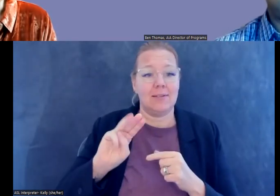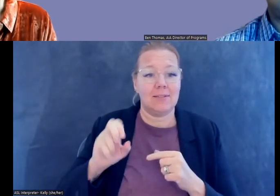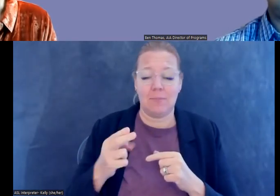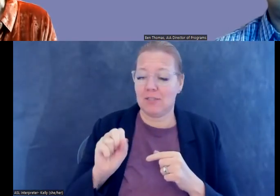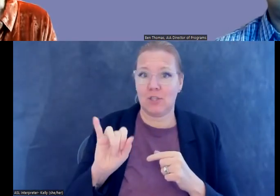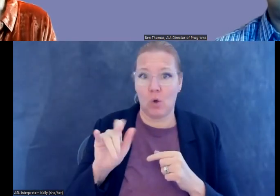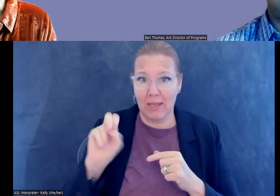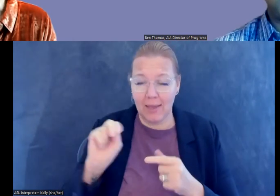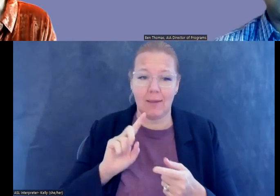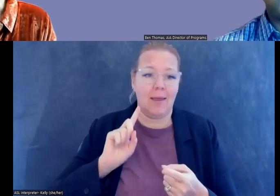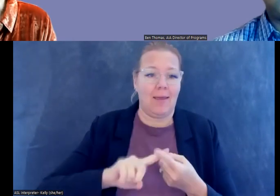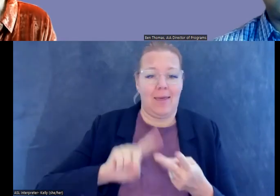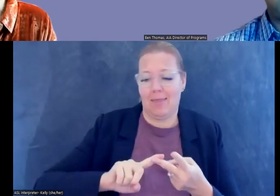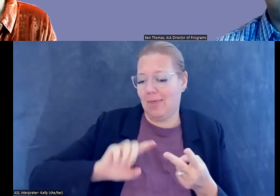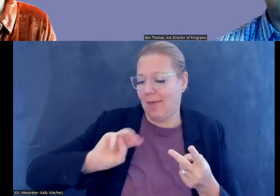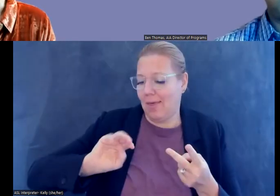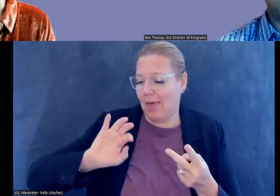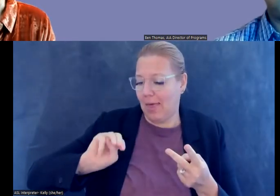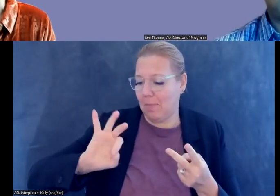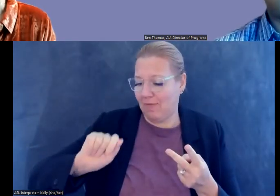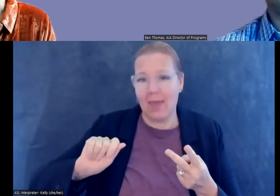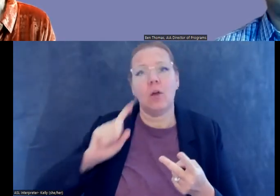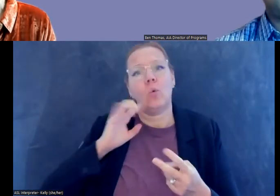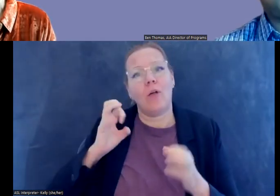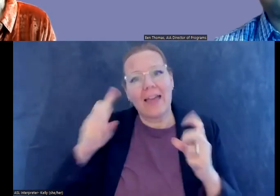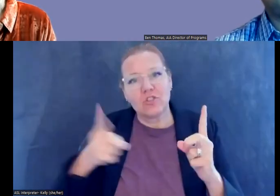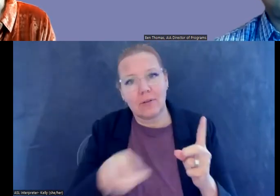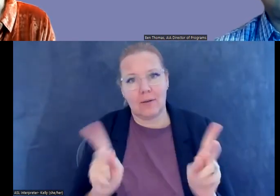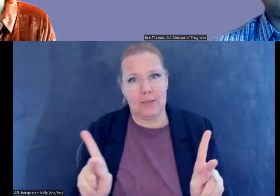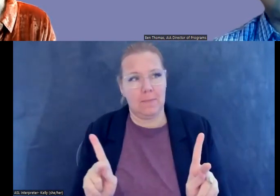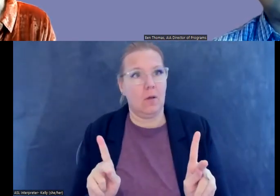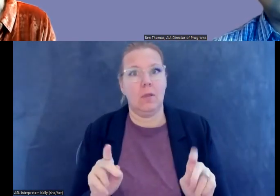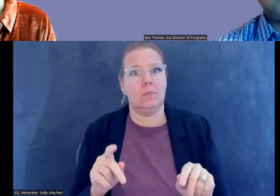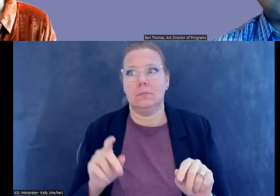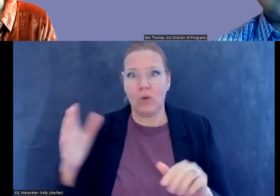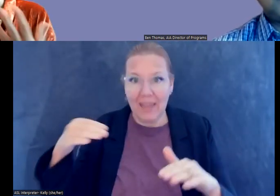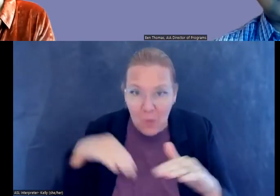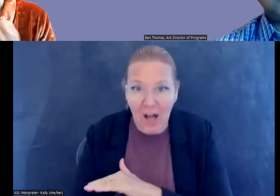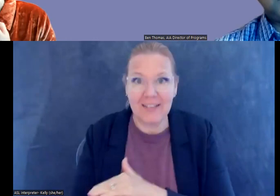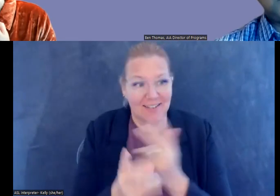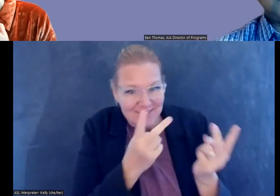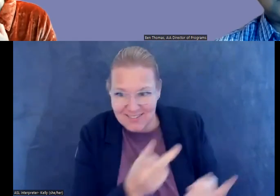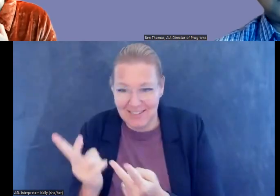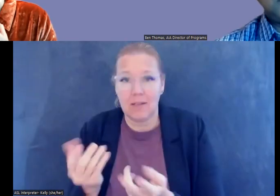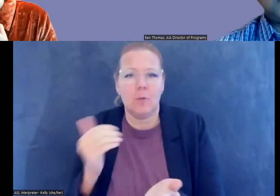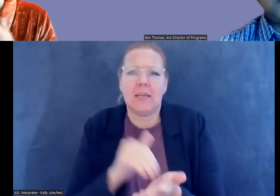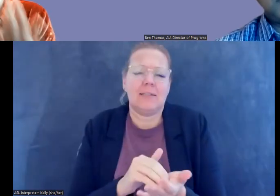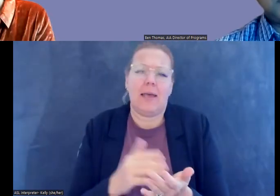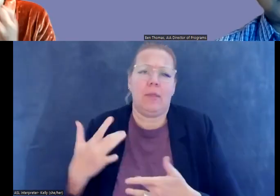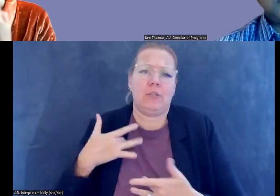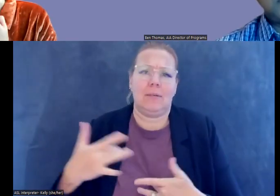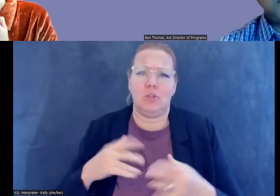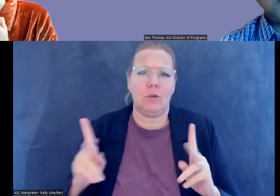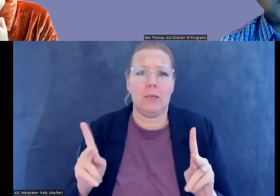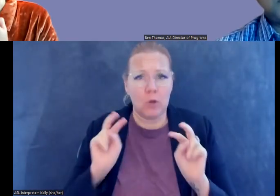use their platform to educate the public that comes through their doors. I mean, because there is a concern that people, again, go into these museums.